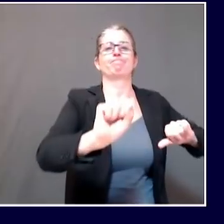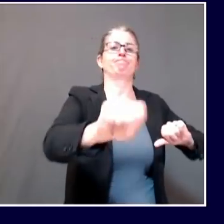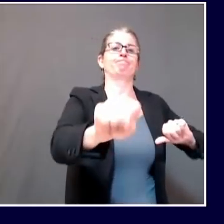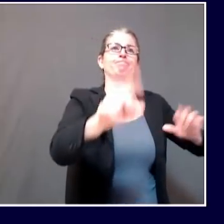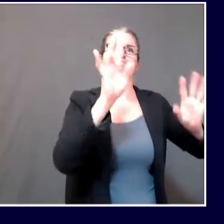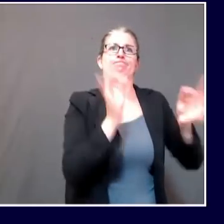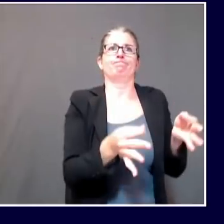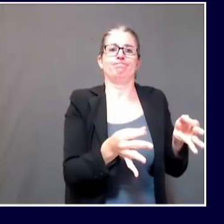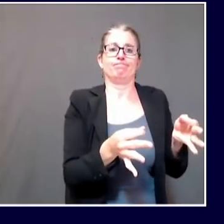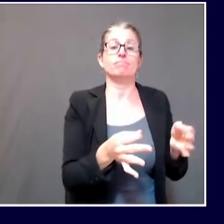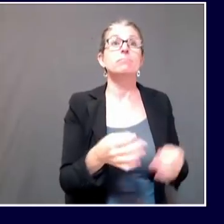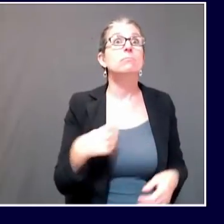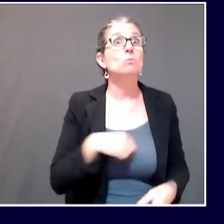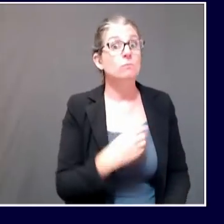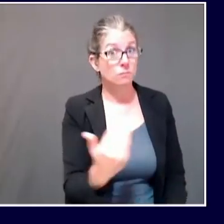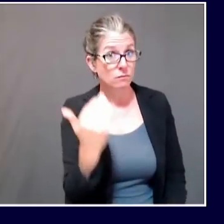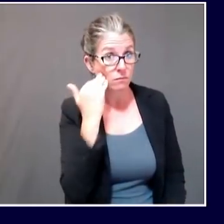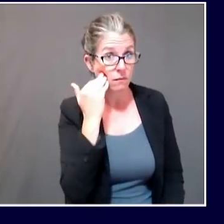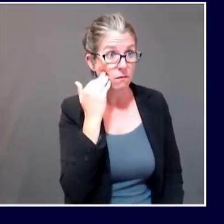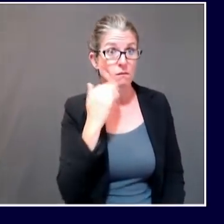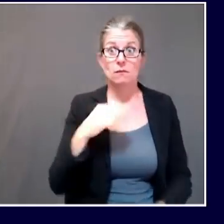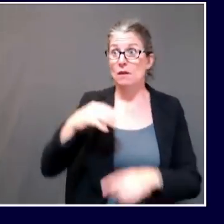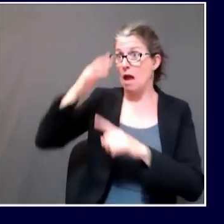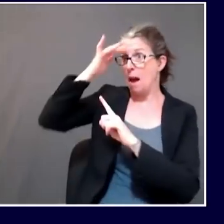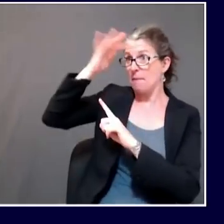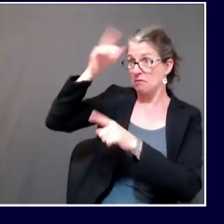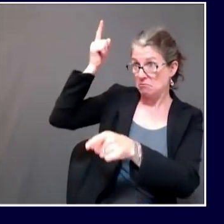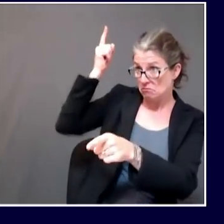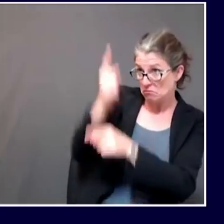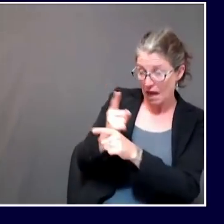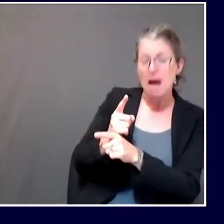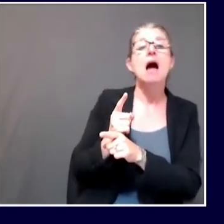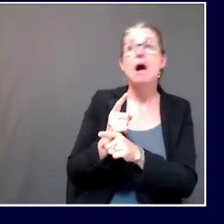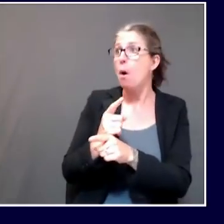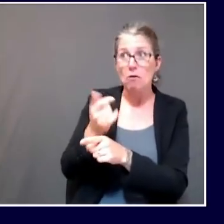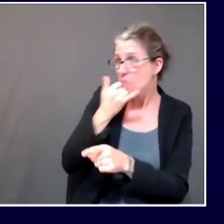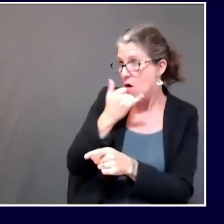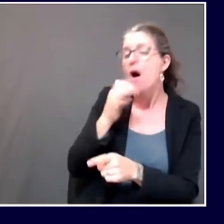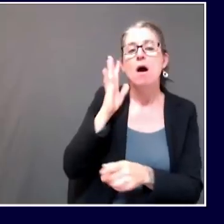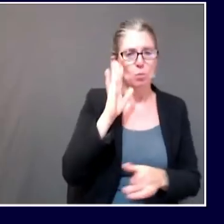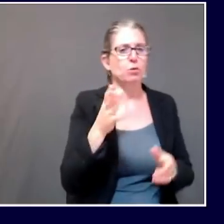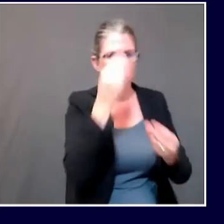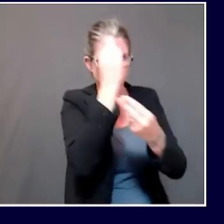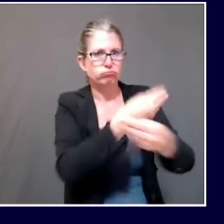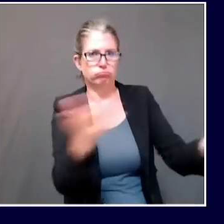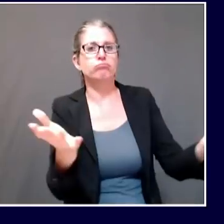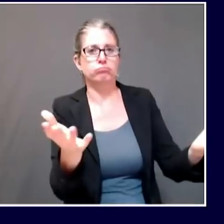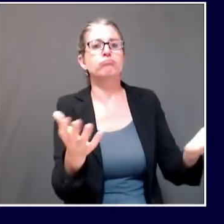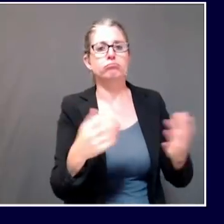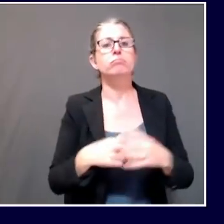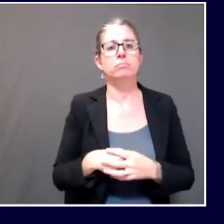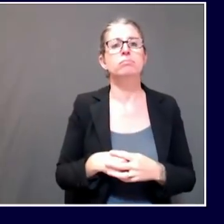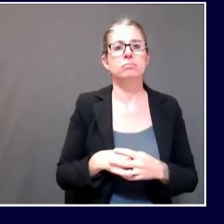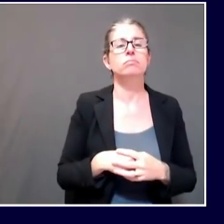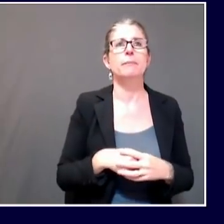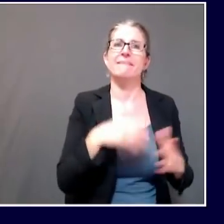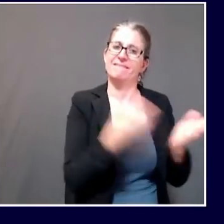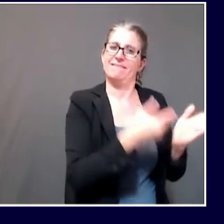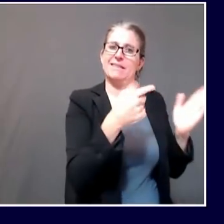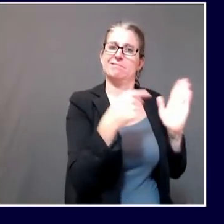validated it, I don't want to comment, but we do have some hypotheses that we're looking into that would connect them.